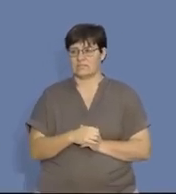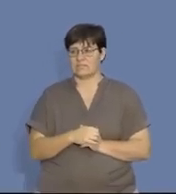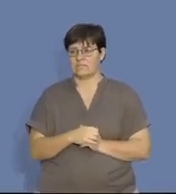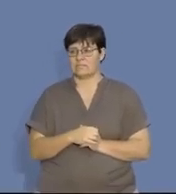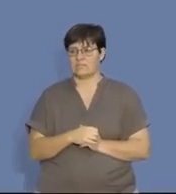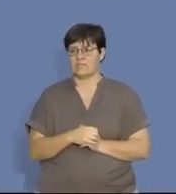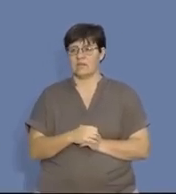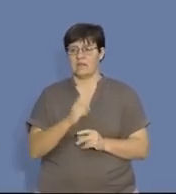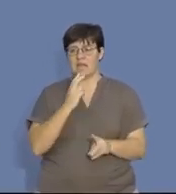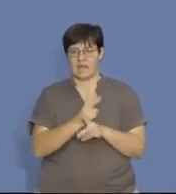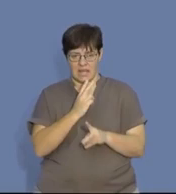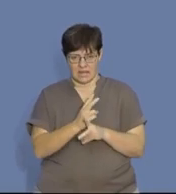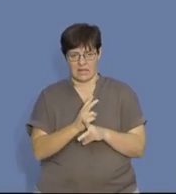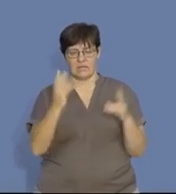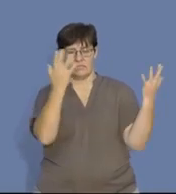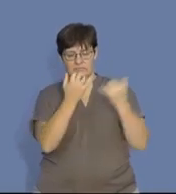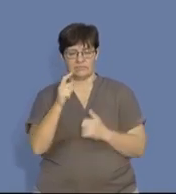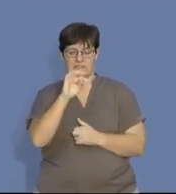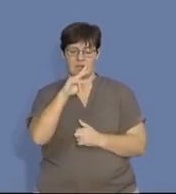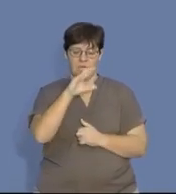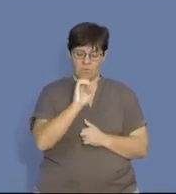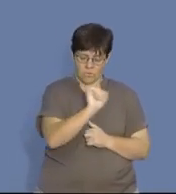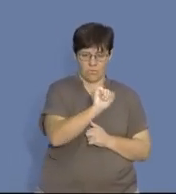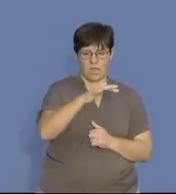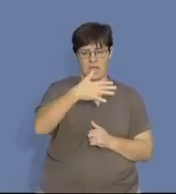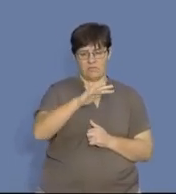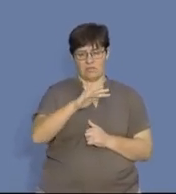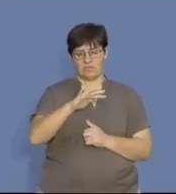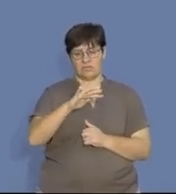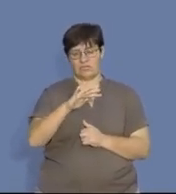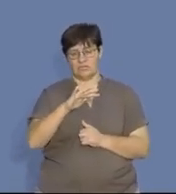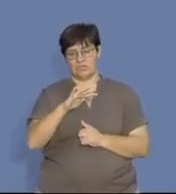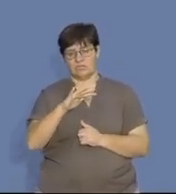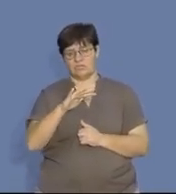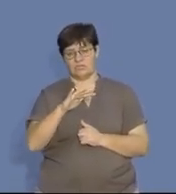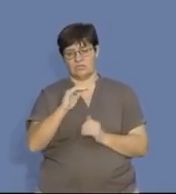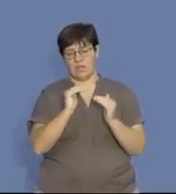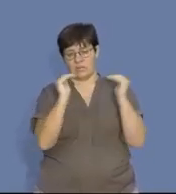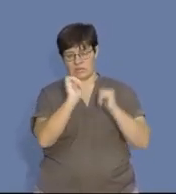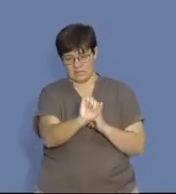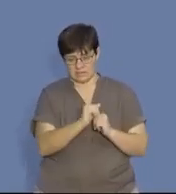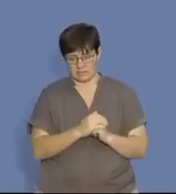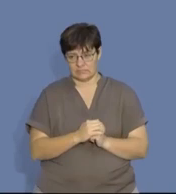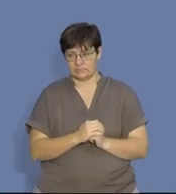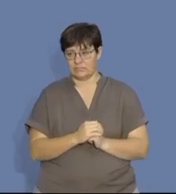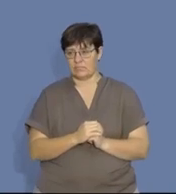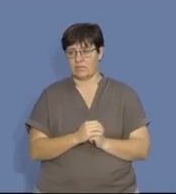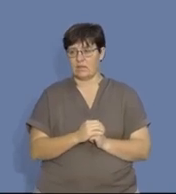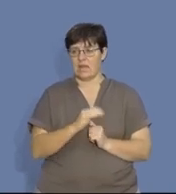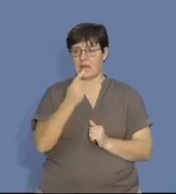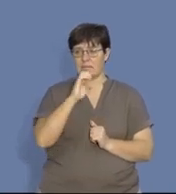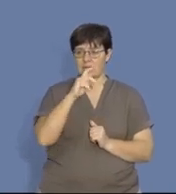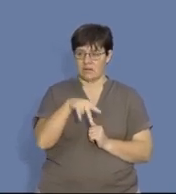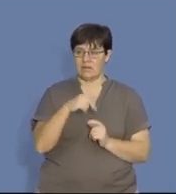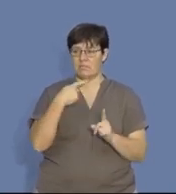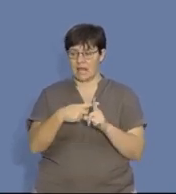Right. So, once again, we're going to calculate Tino's average equity. So, remember, again, we're taking capital, plus